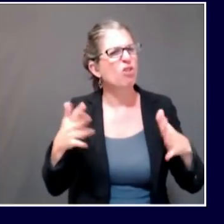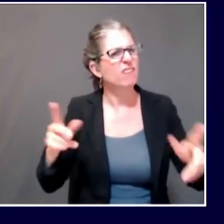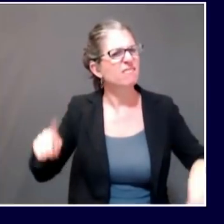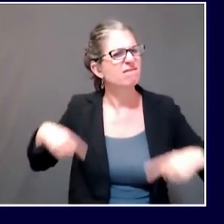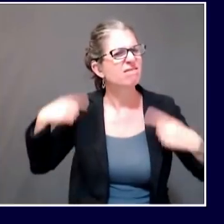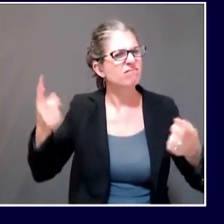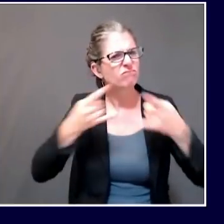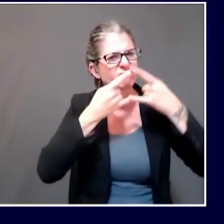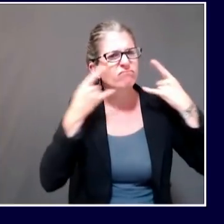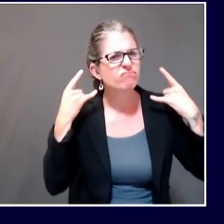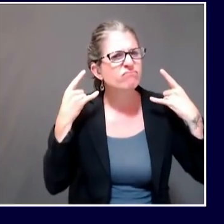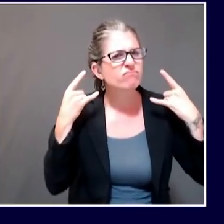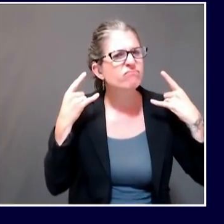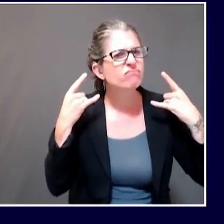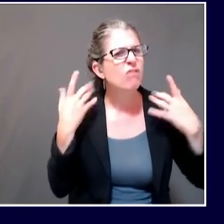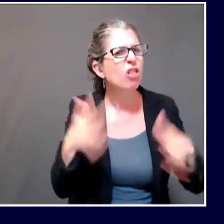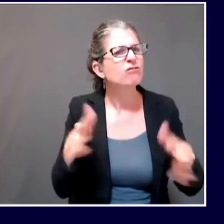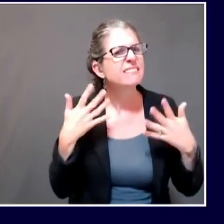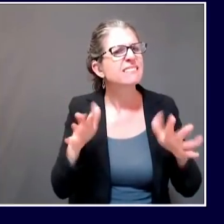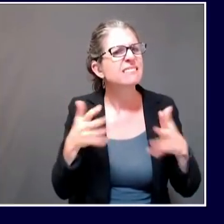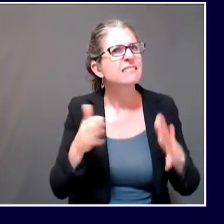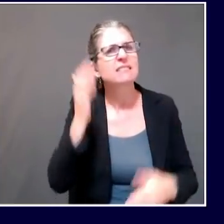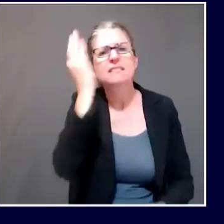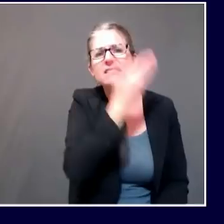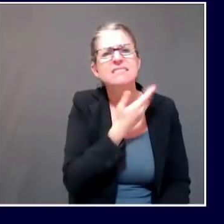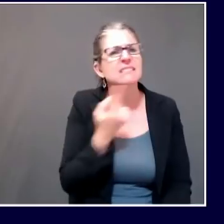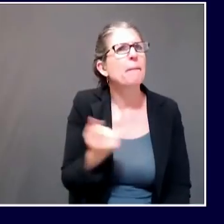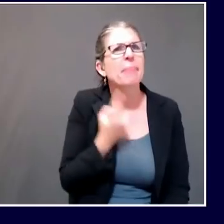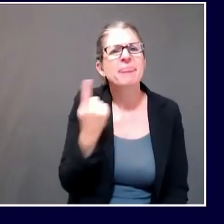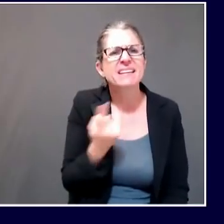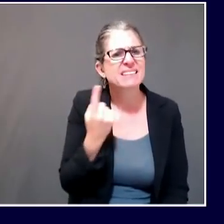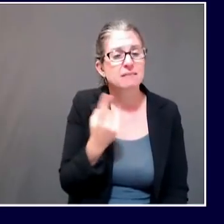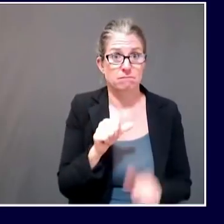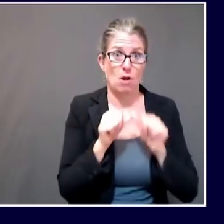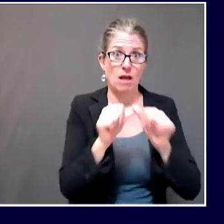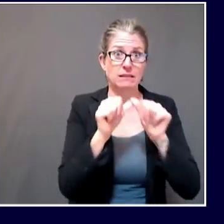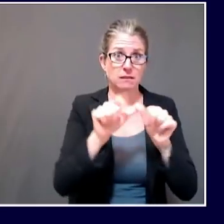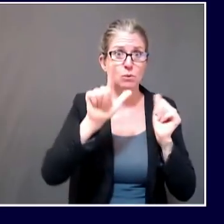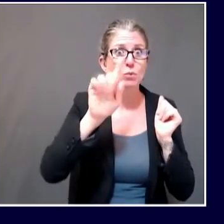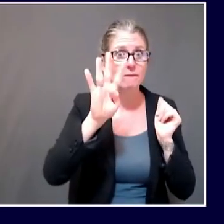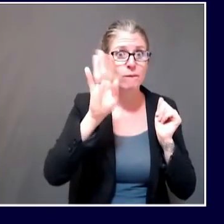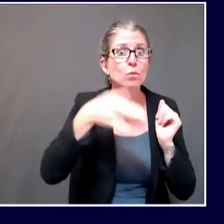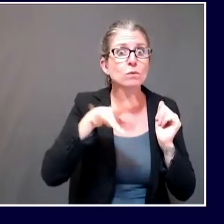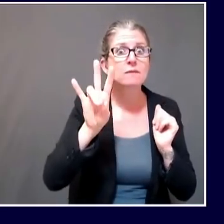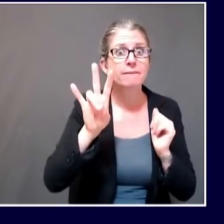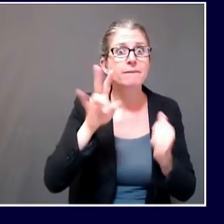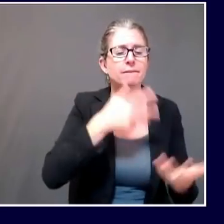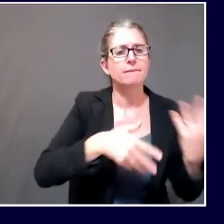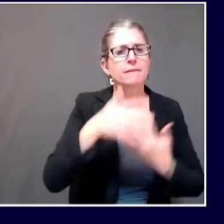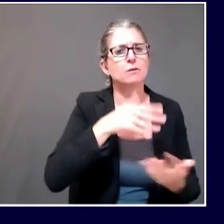in this case, at all times to make sure that the risk of transmission of the virus is as minimal as it can be.